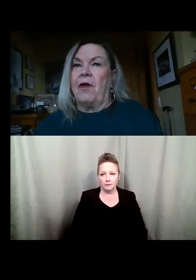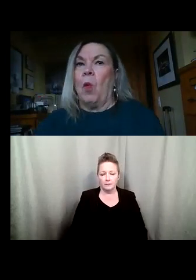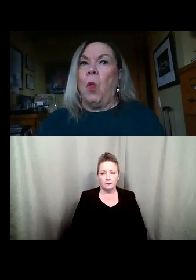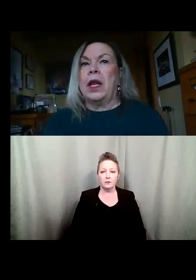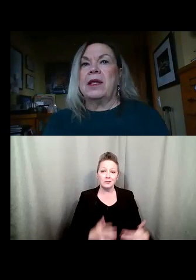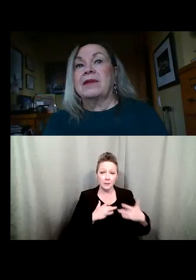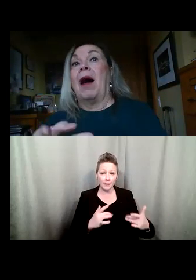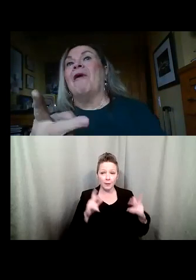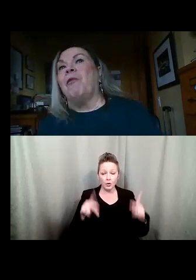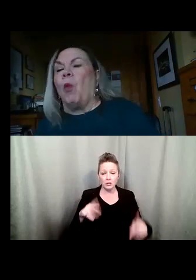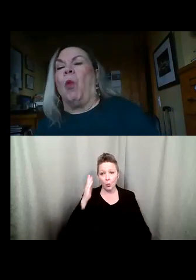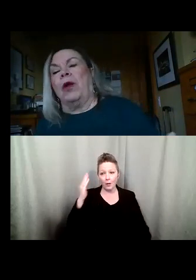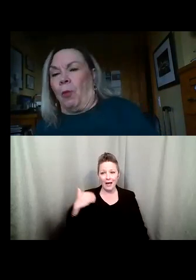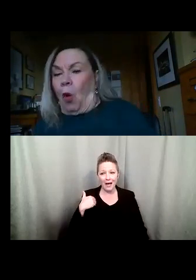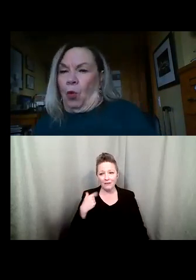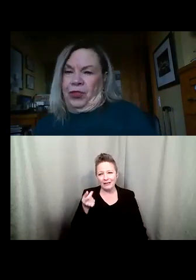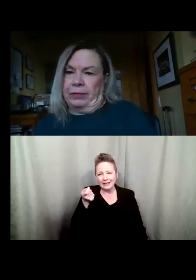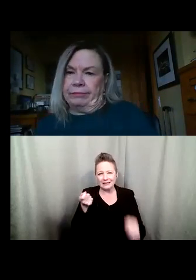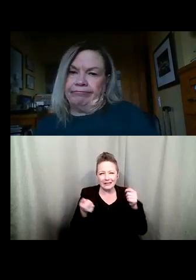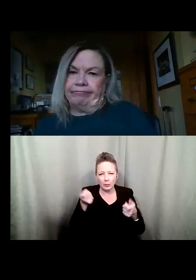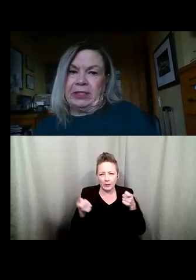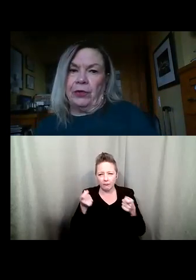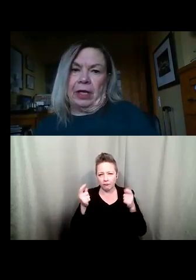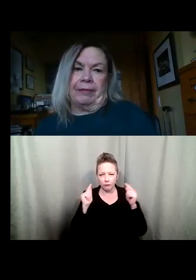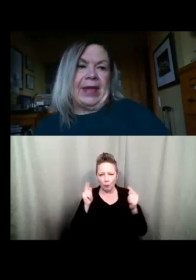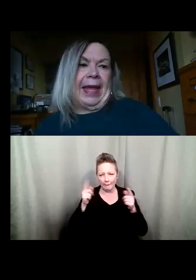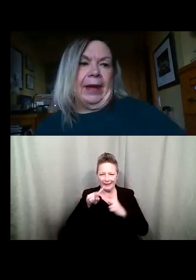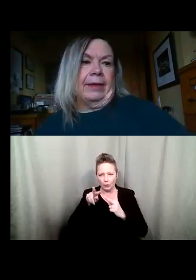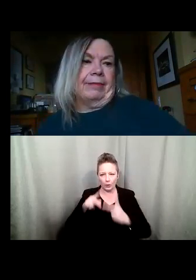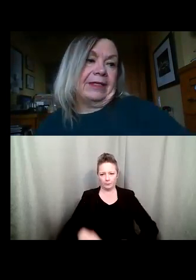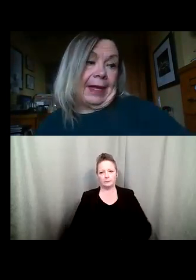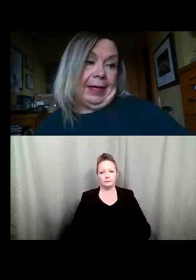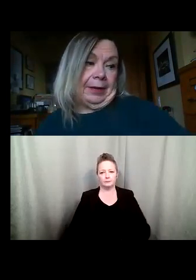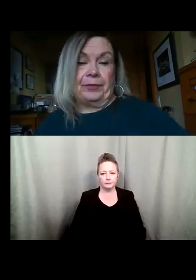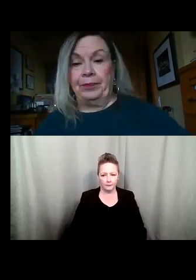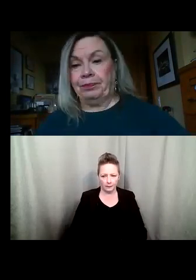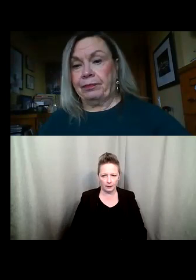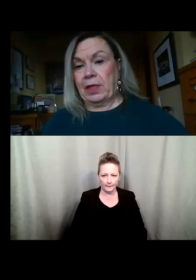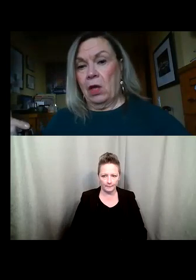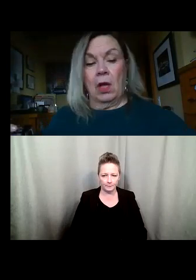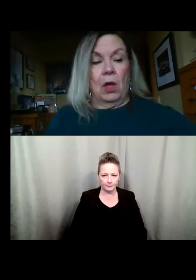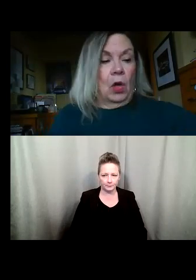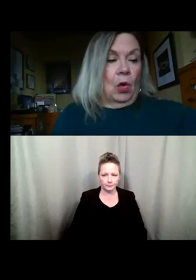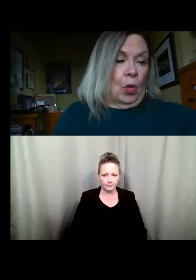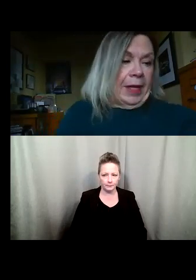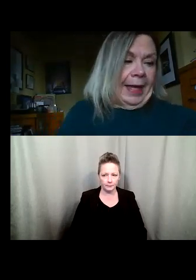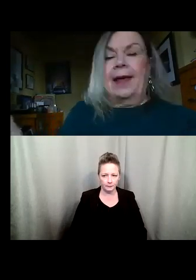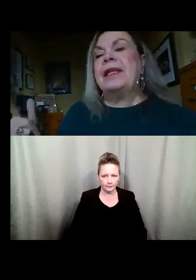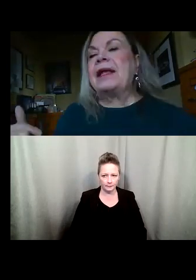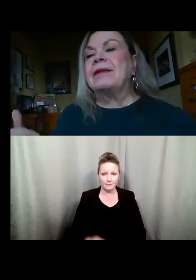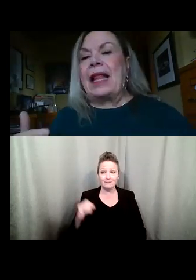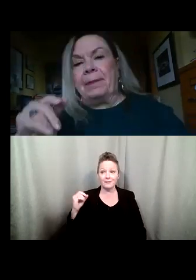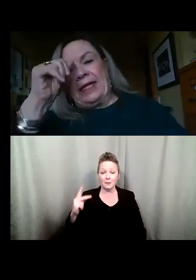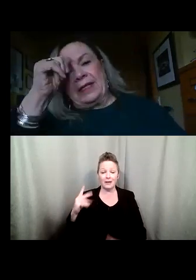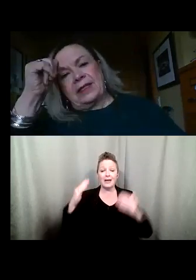have one one or both hearing and sight okay